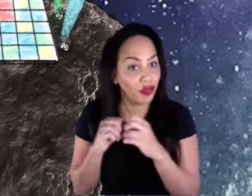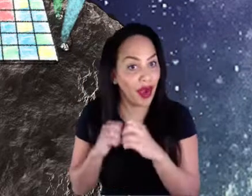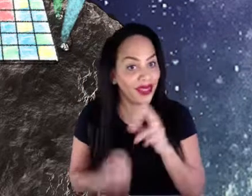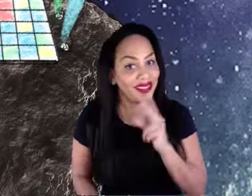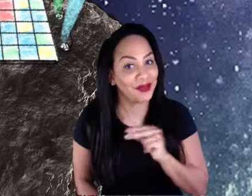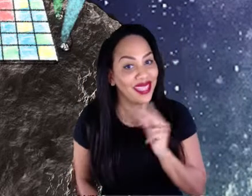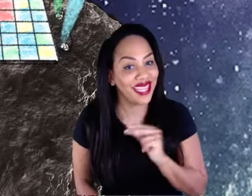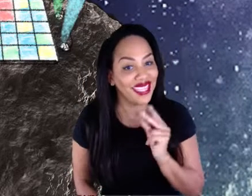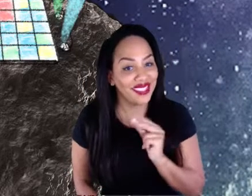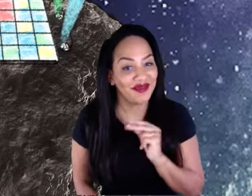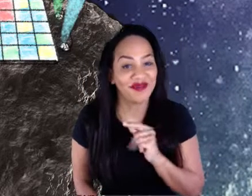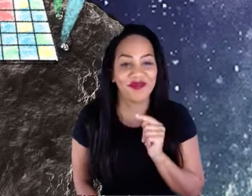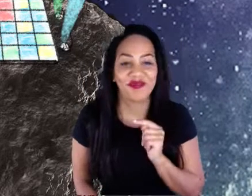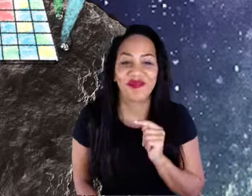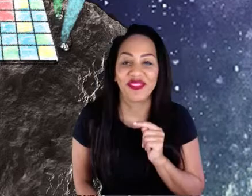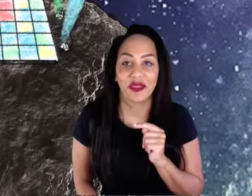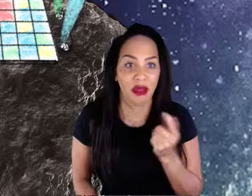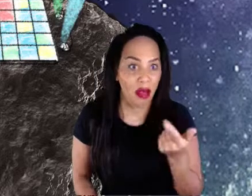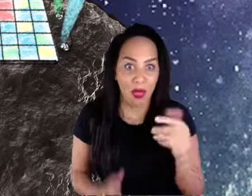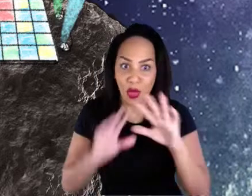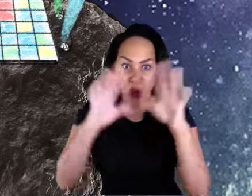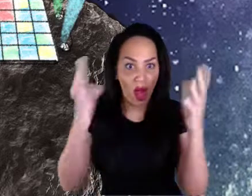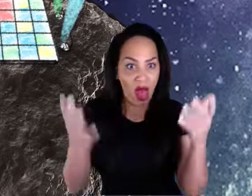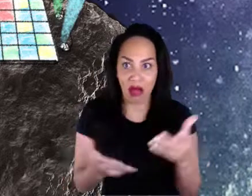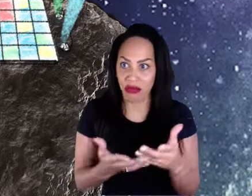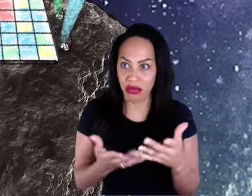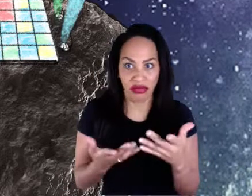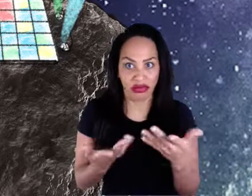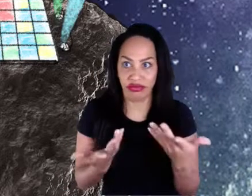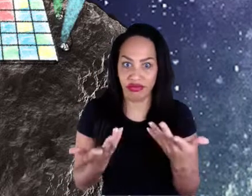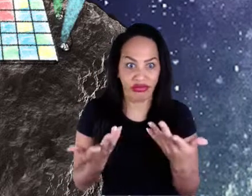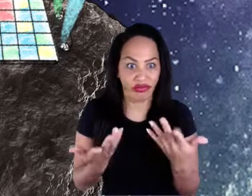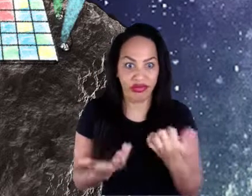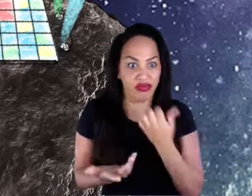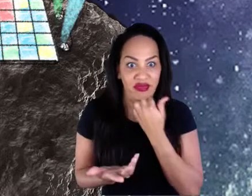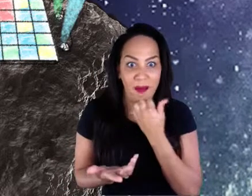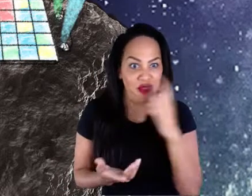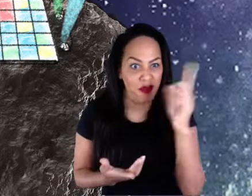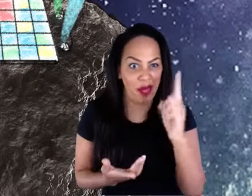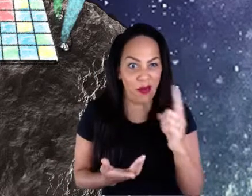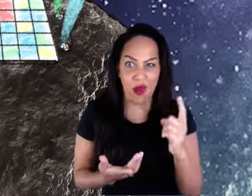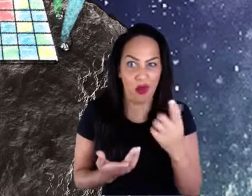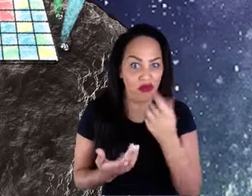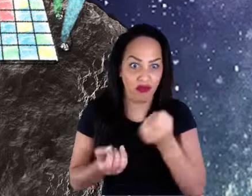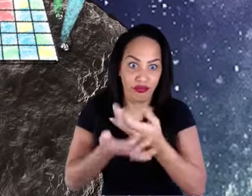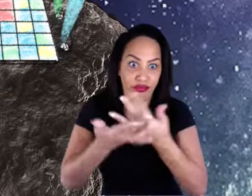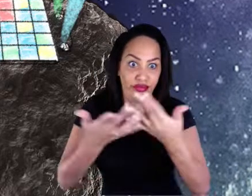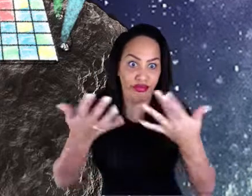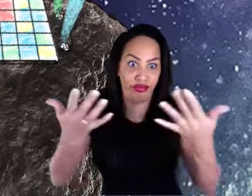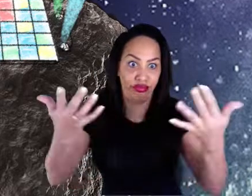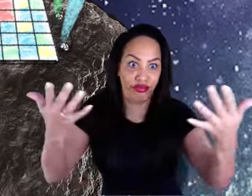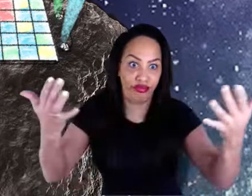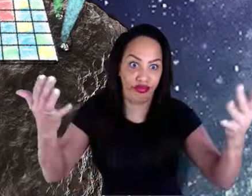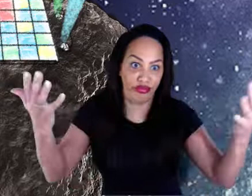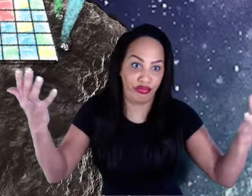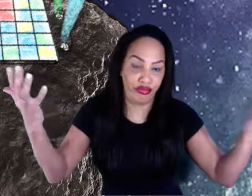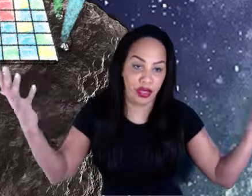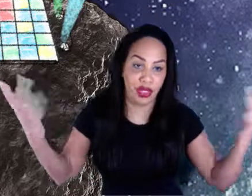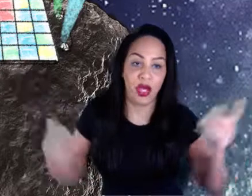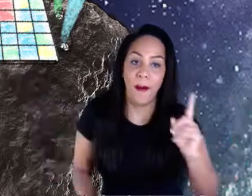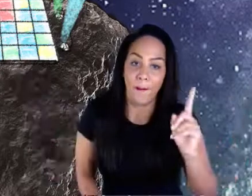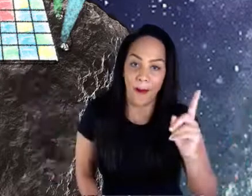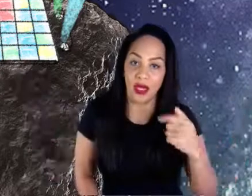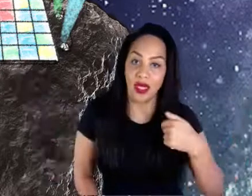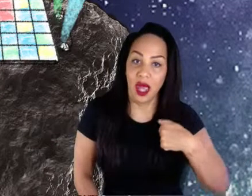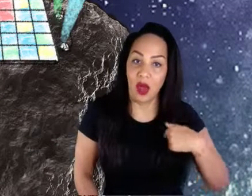any number of people in it. But when you do connect with someone, so you connect with someone spatially,